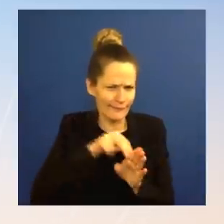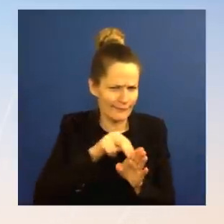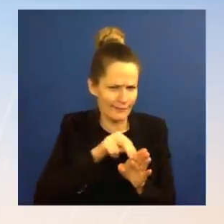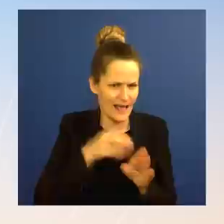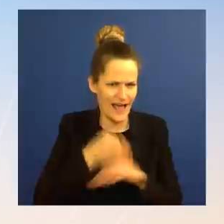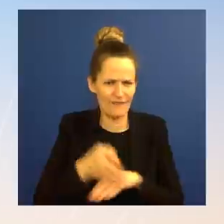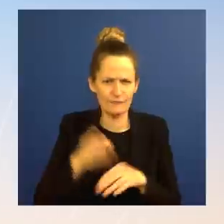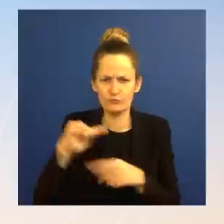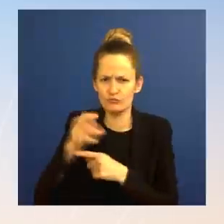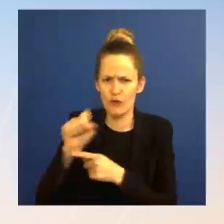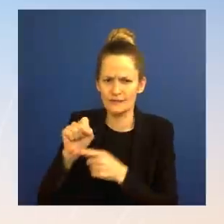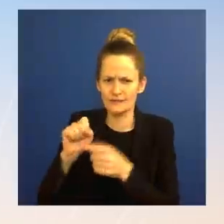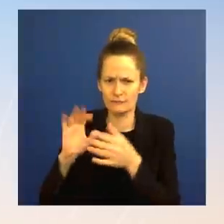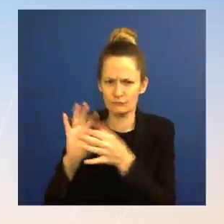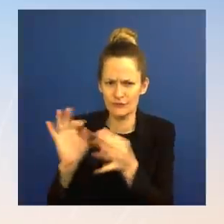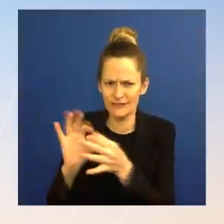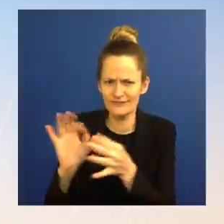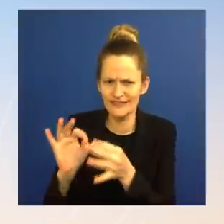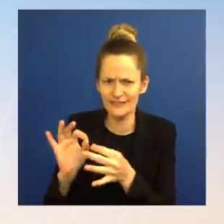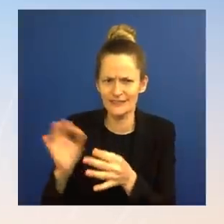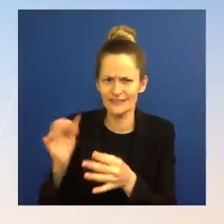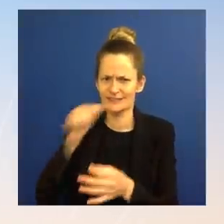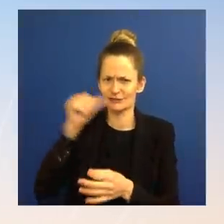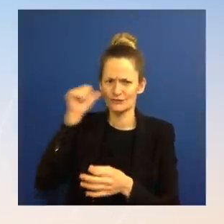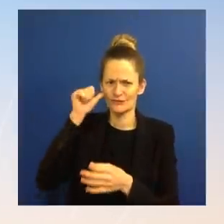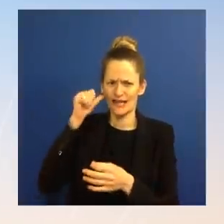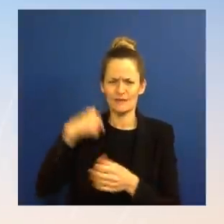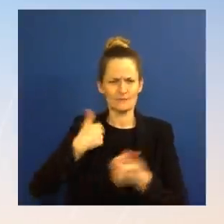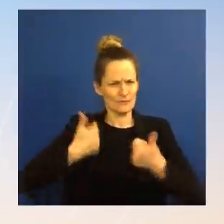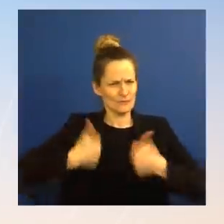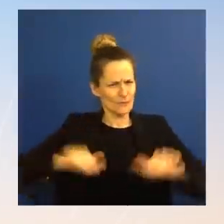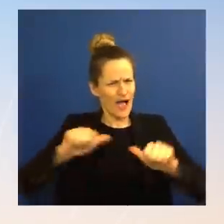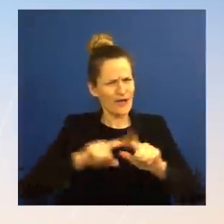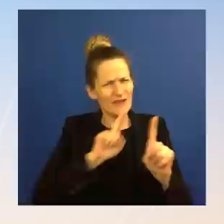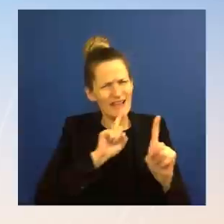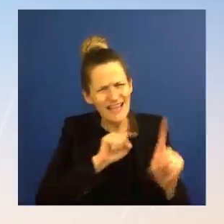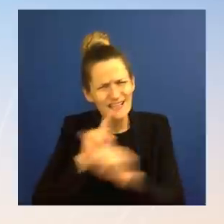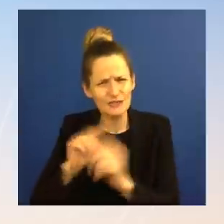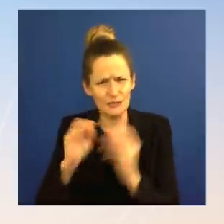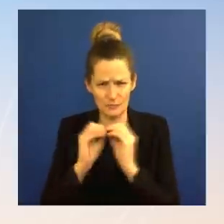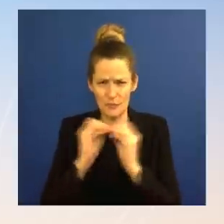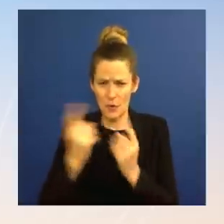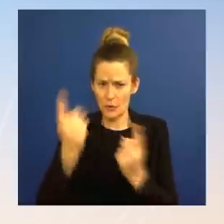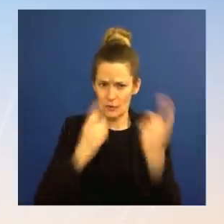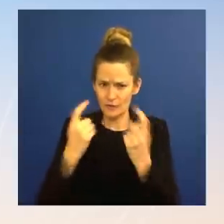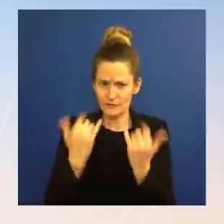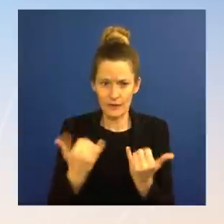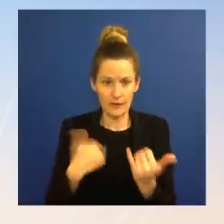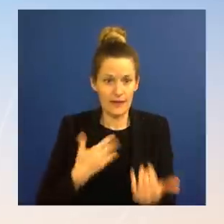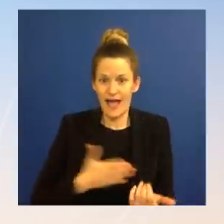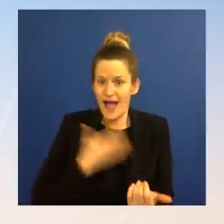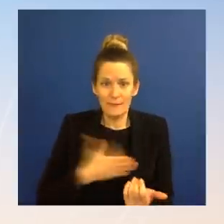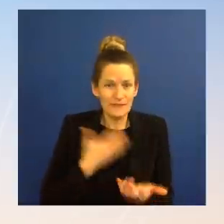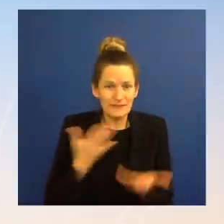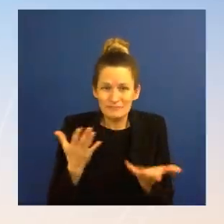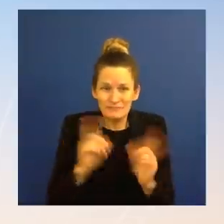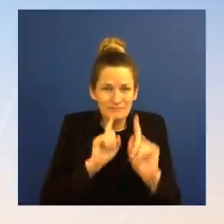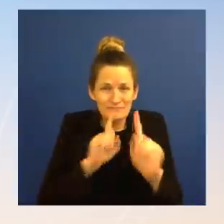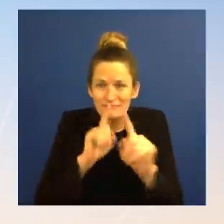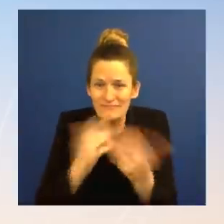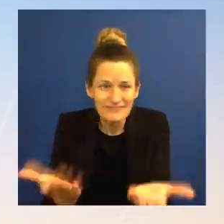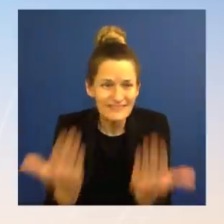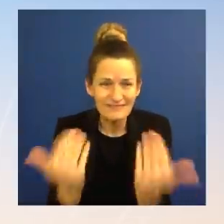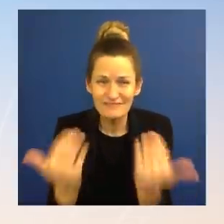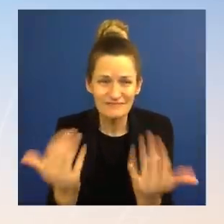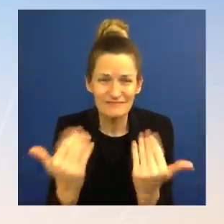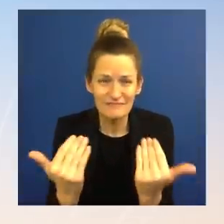get more people's questions answered. We are always happy to answer questions from here. I could go on for hours, just sit in your seats. But